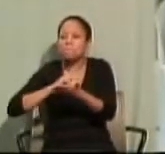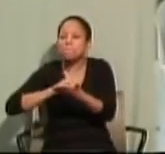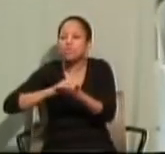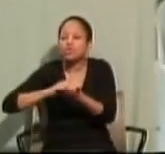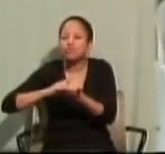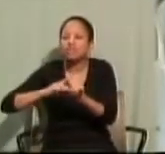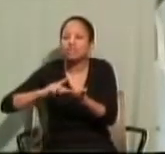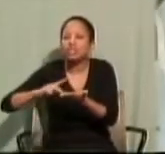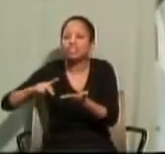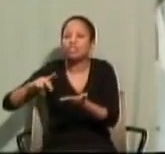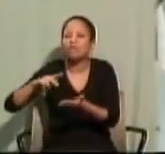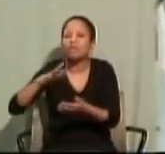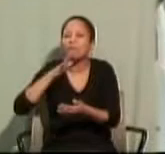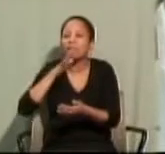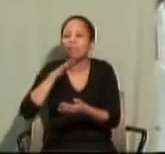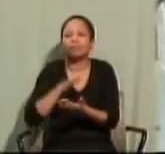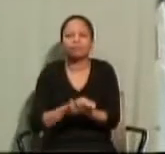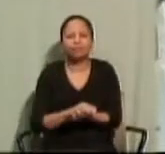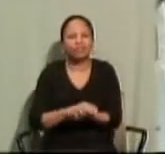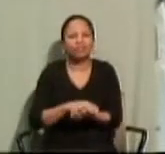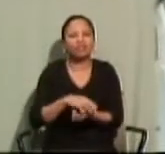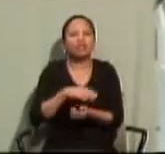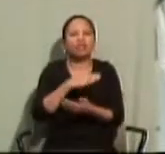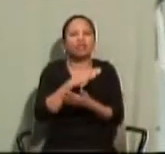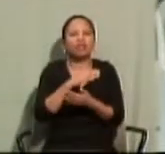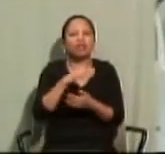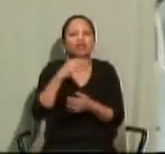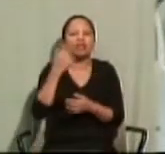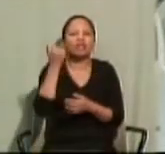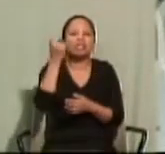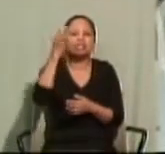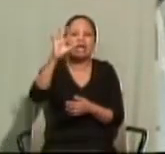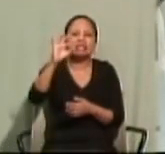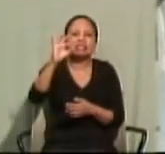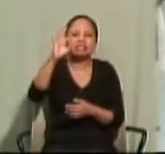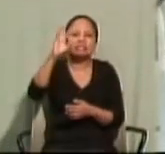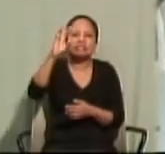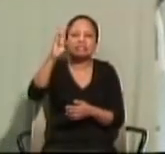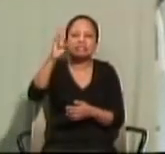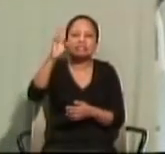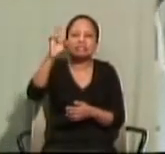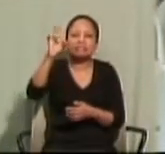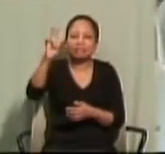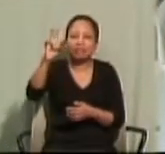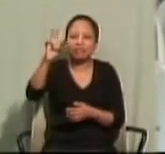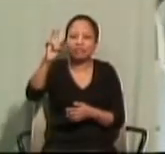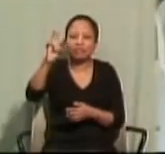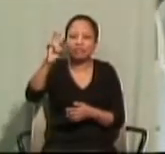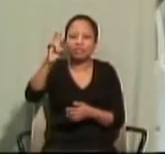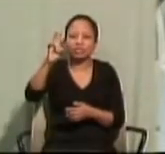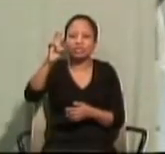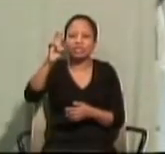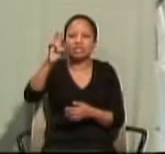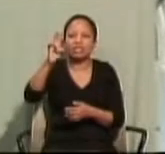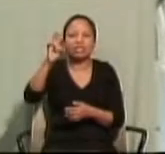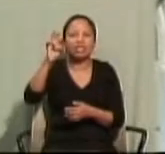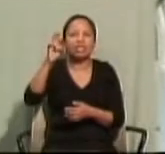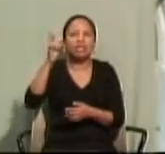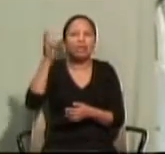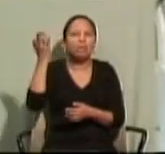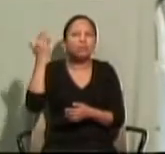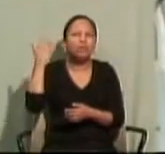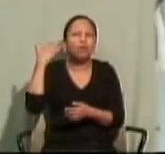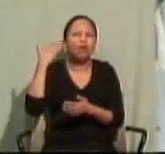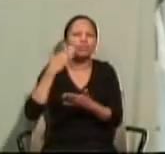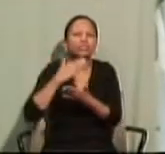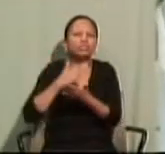1967, today's feast was a feast of the purification of Our